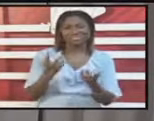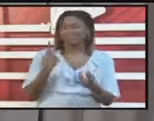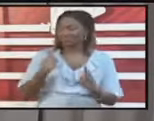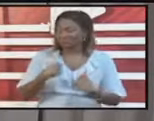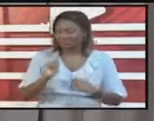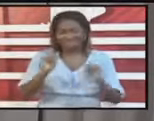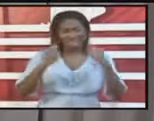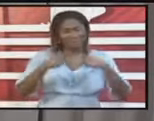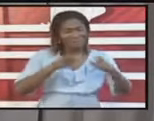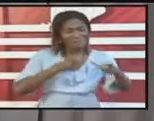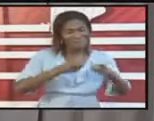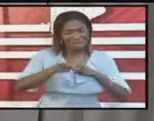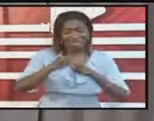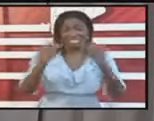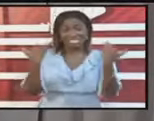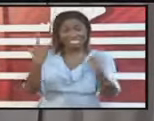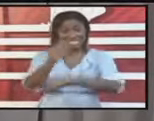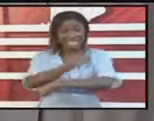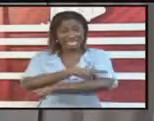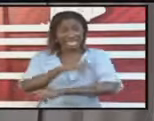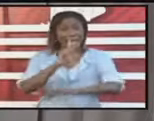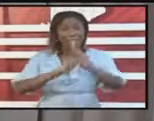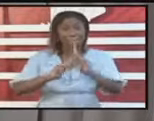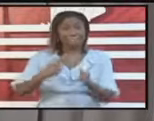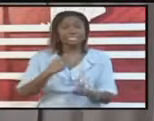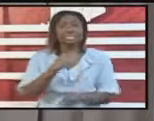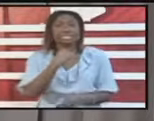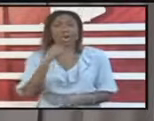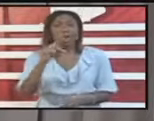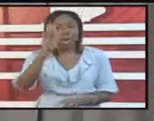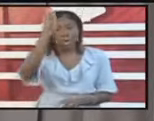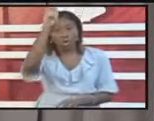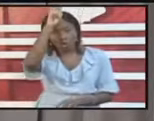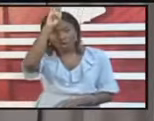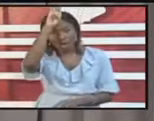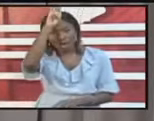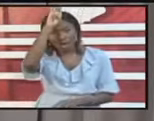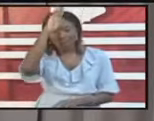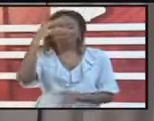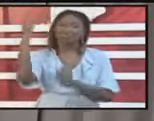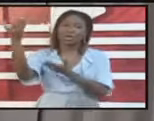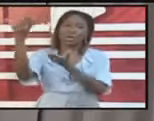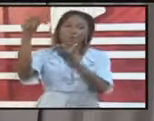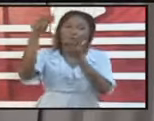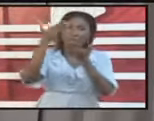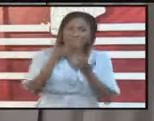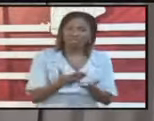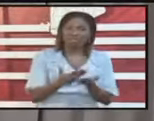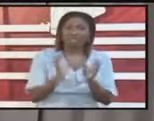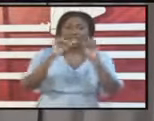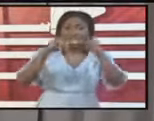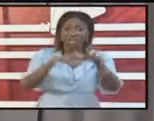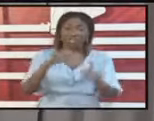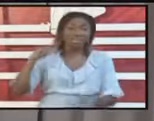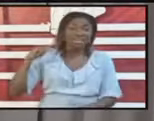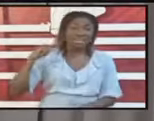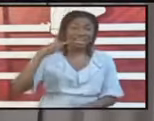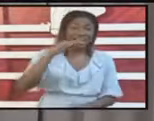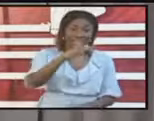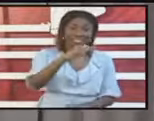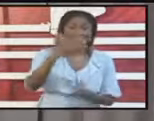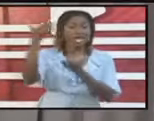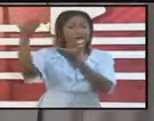in persons from Cuba, not only our students but Caribbean Airlines is doing a flight to Cuba and St Martin today